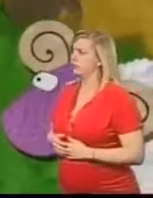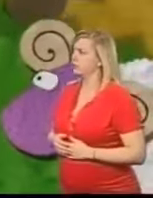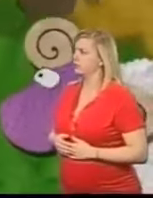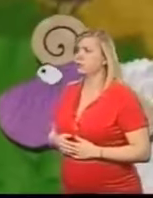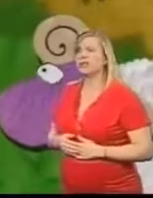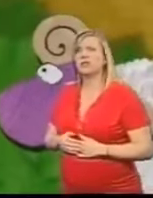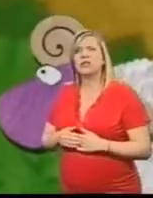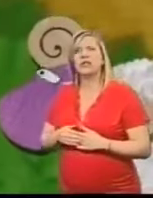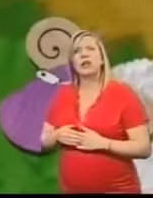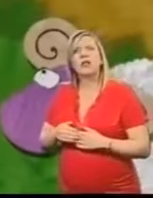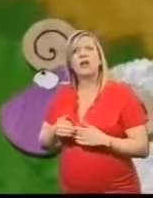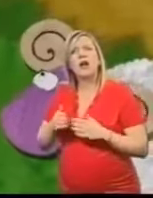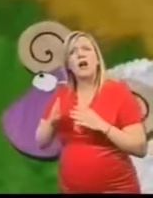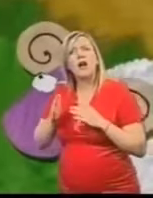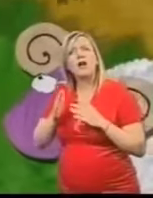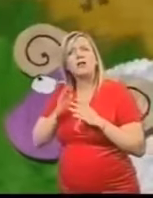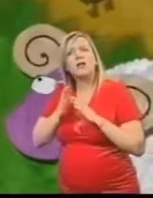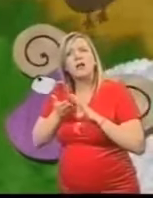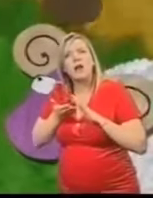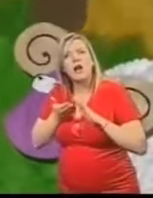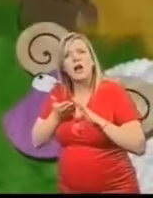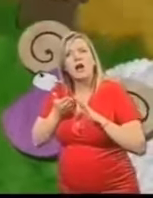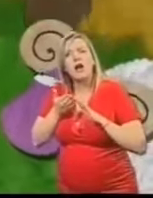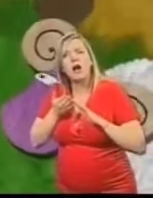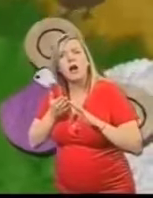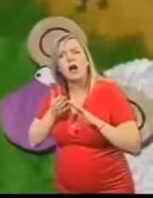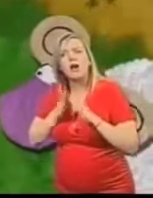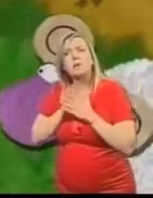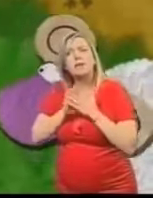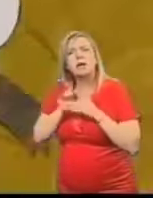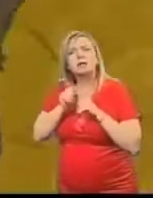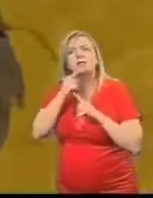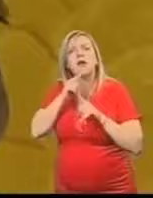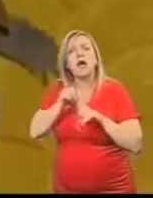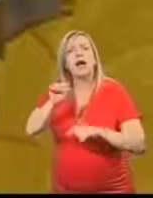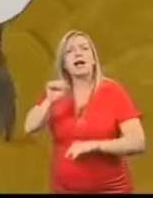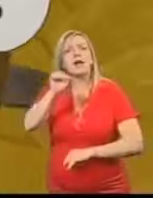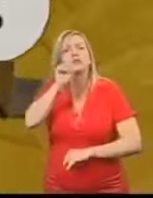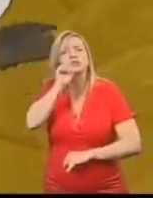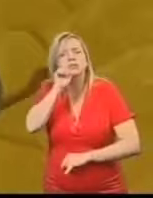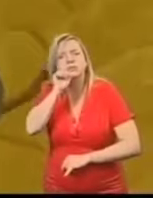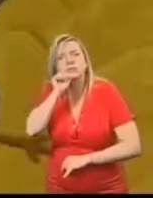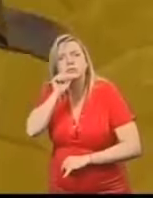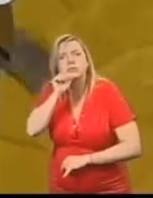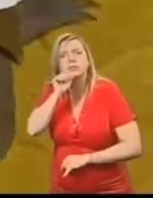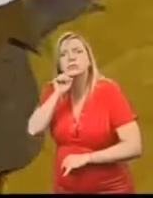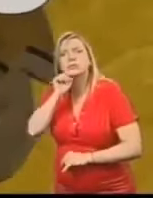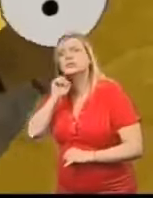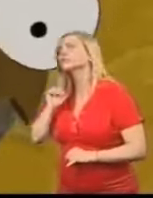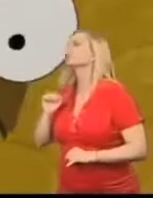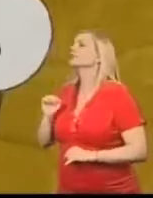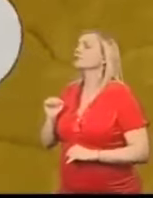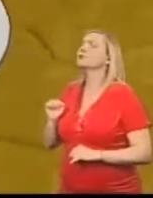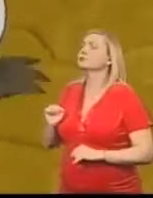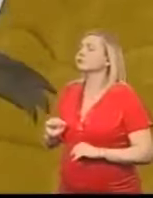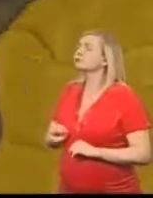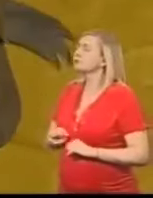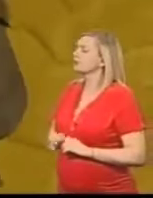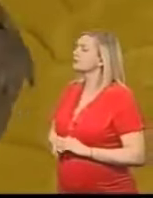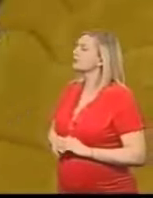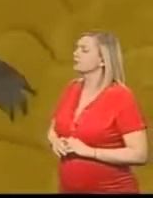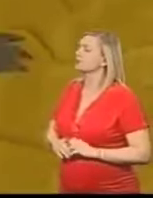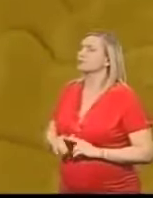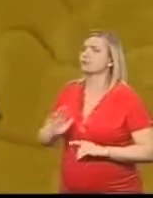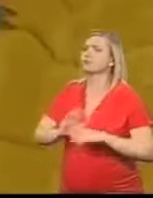Carroty Is that something that tastes like a carrot Said Dippy Yes Said Hoot Carroty